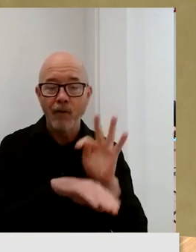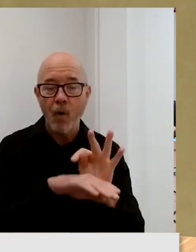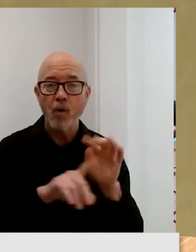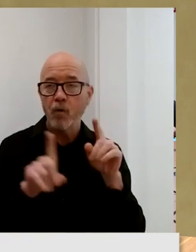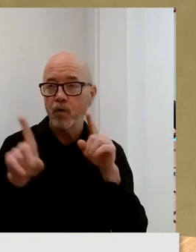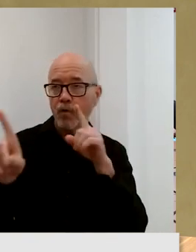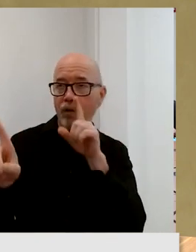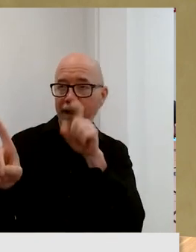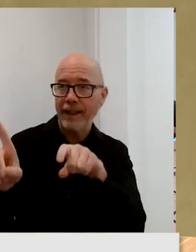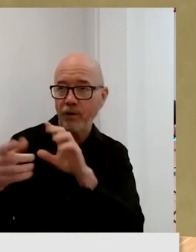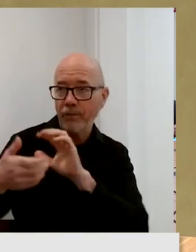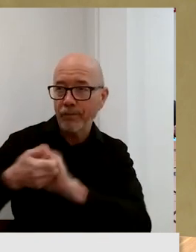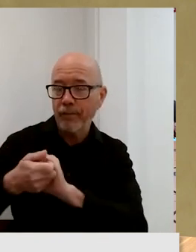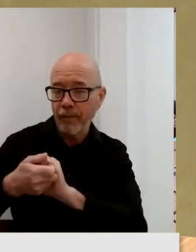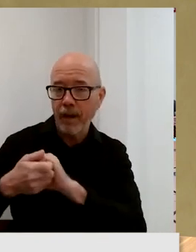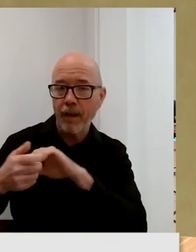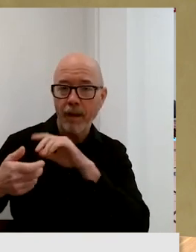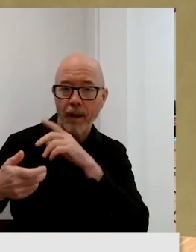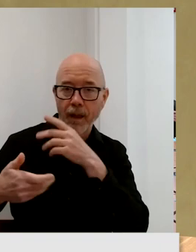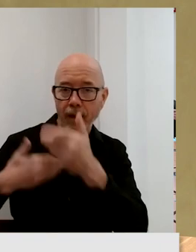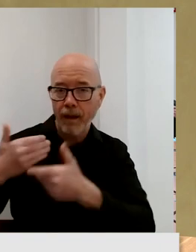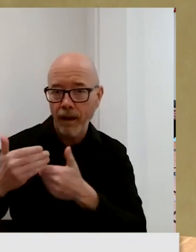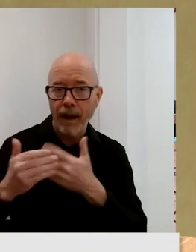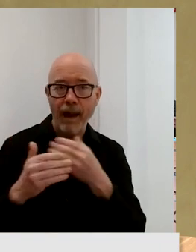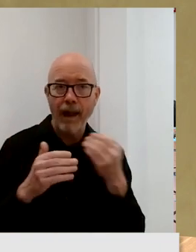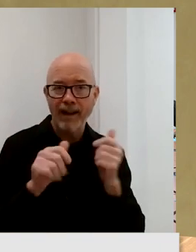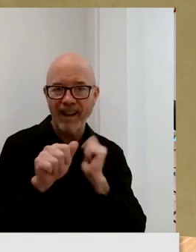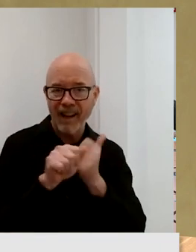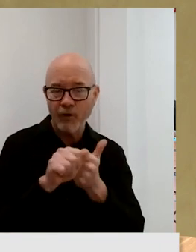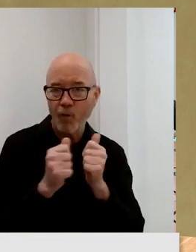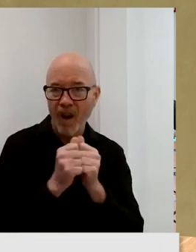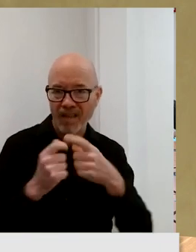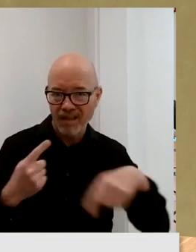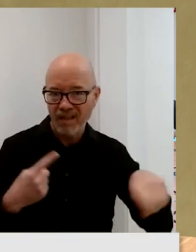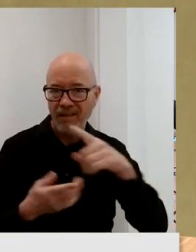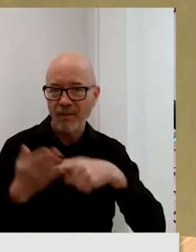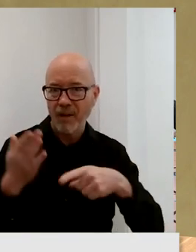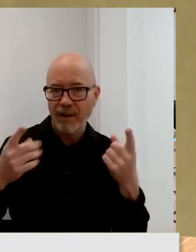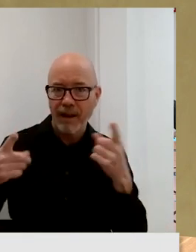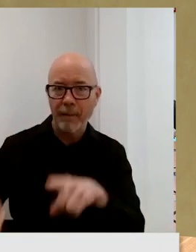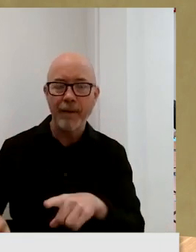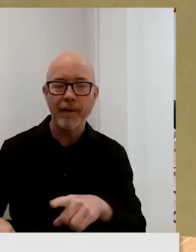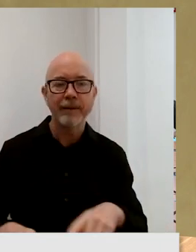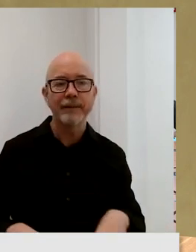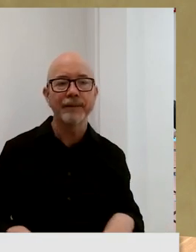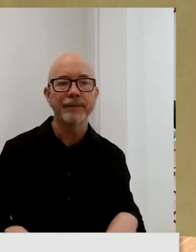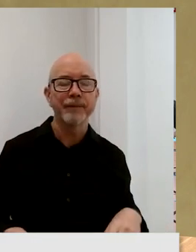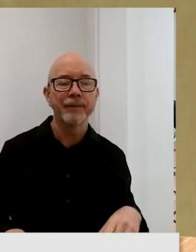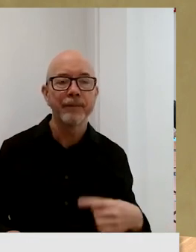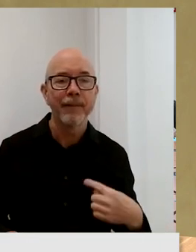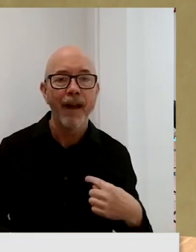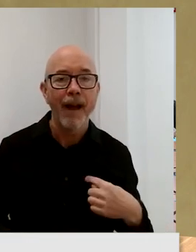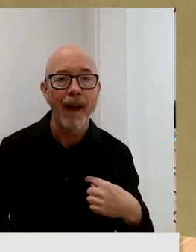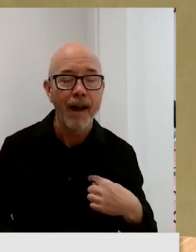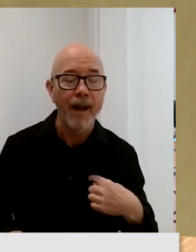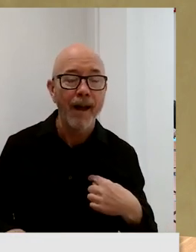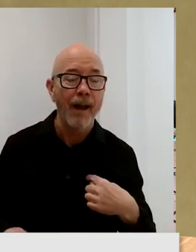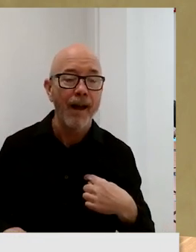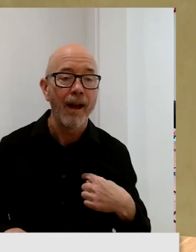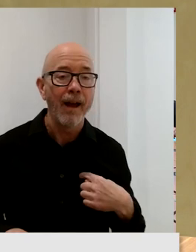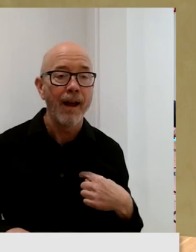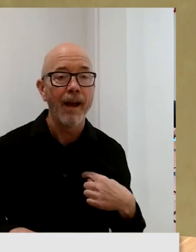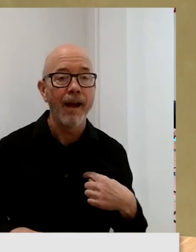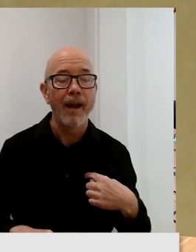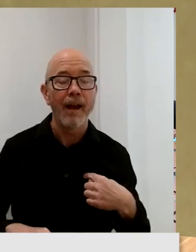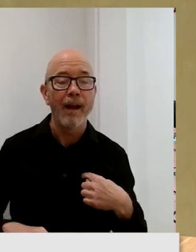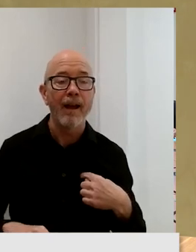get up to speed and get, again, I don't have any, uh, illusion that we're going to be able to do, turn